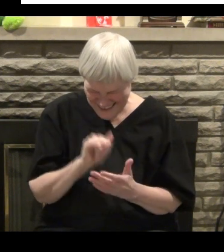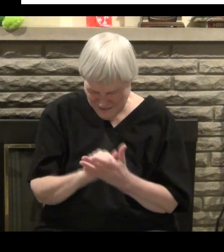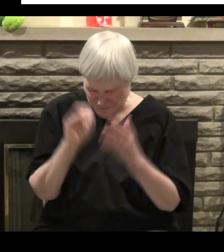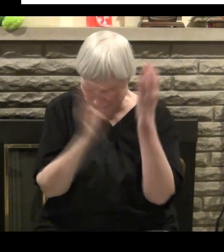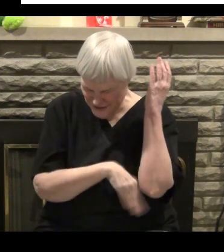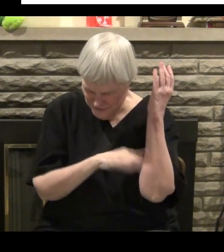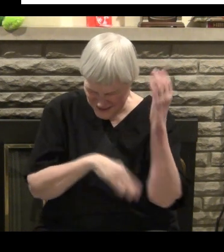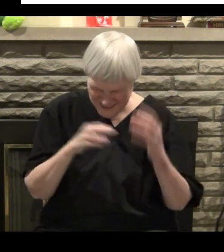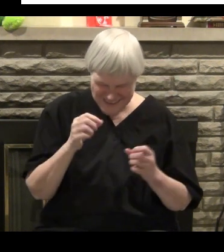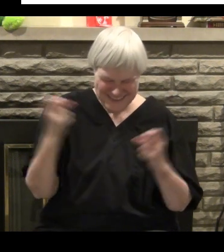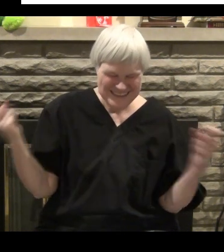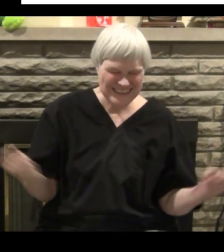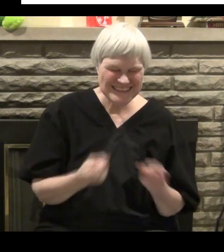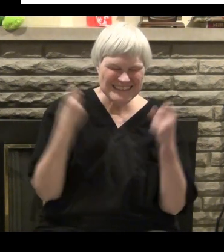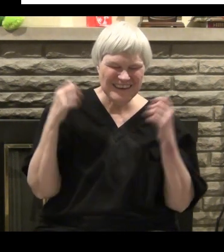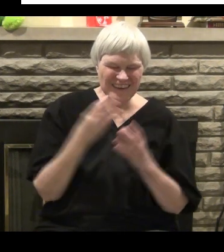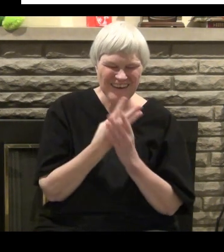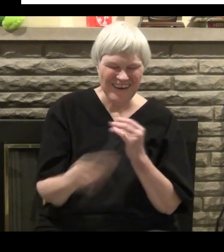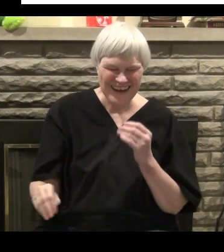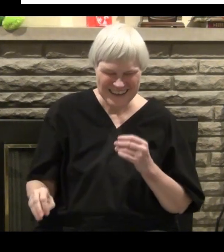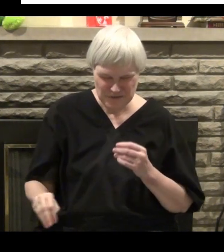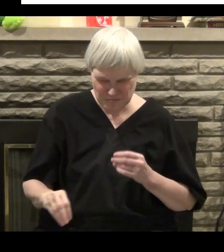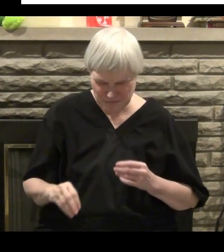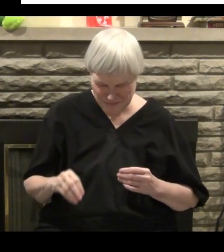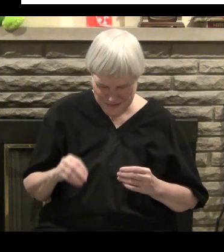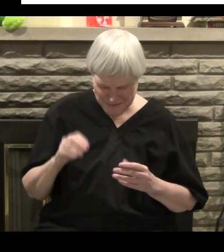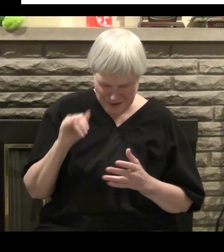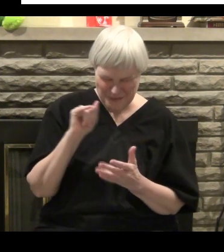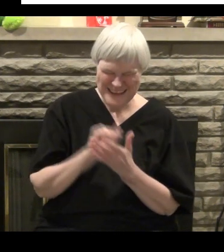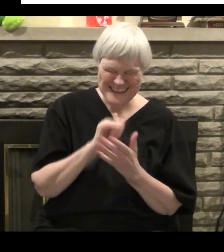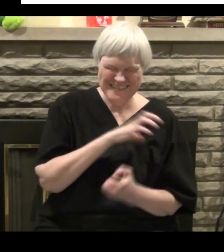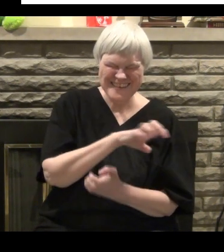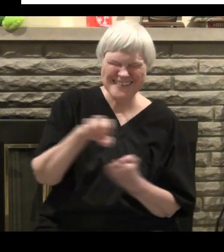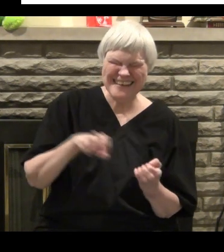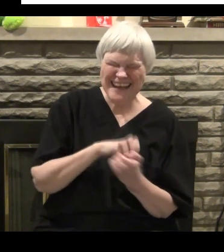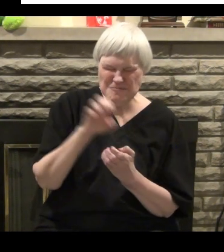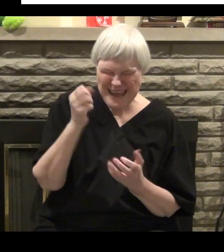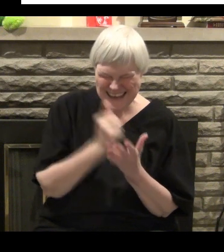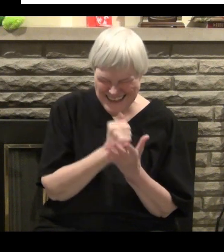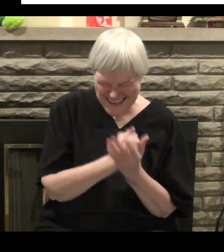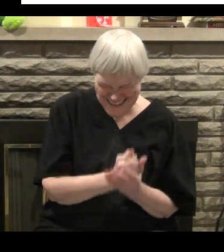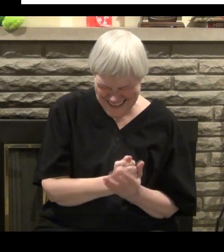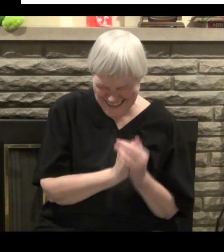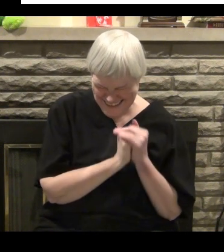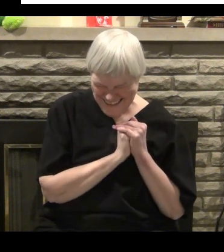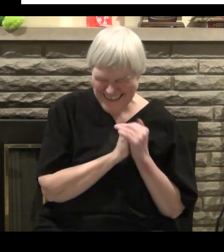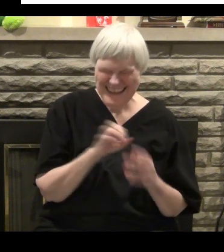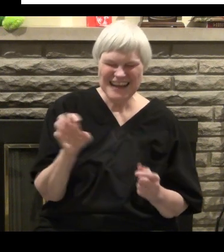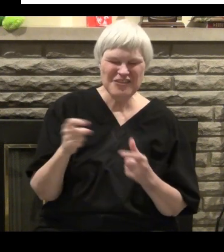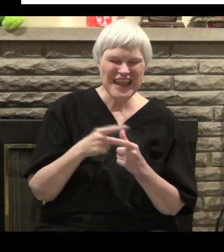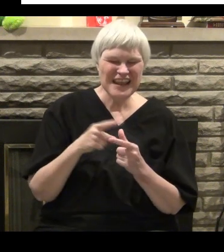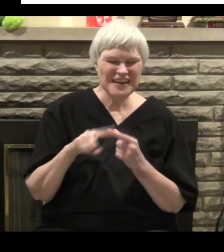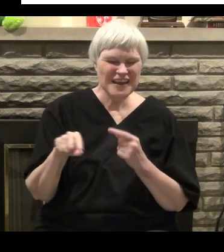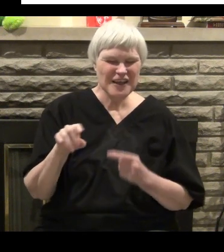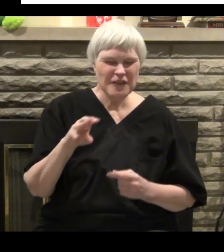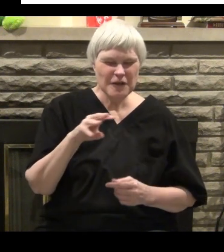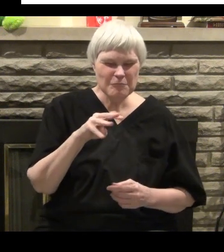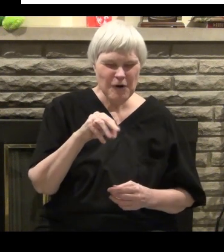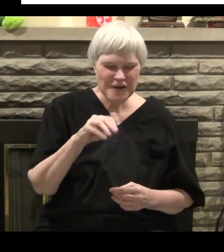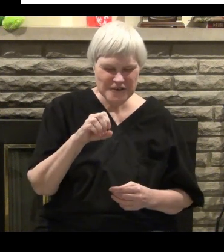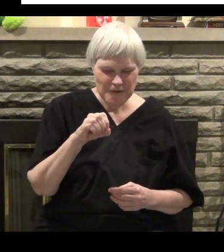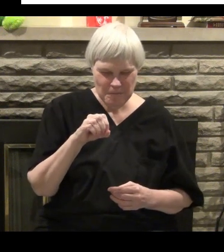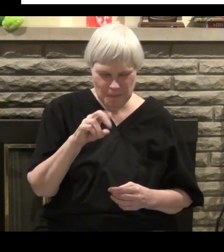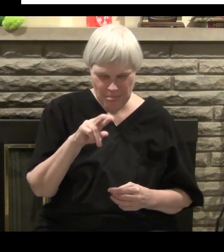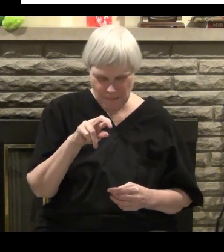that. And you'd be our fathers, and we said those, and you're okay. Your sins were gone. And, boy, what a messed up deal, eh, man?